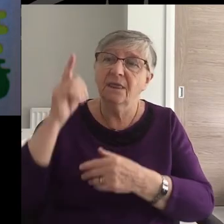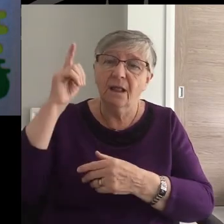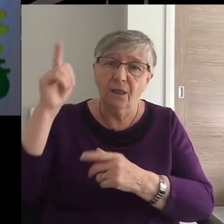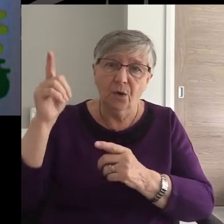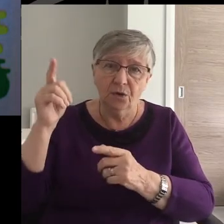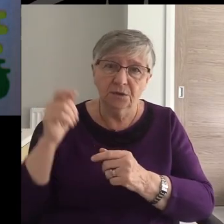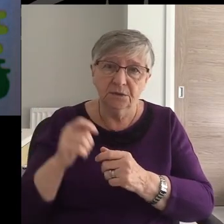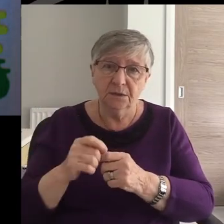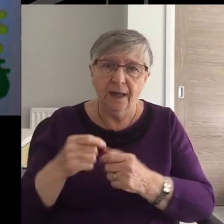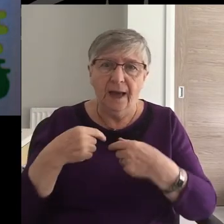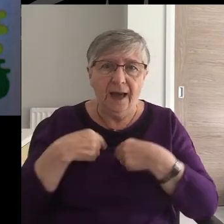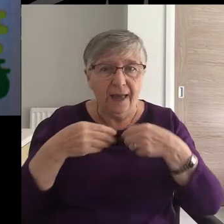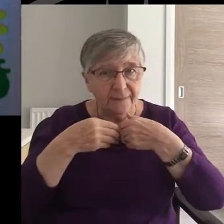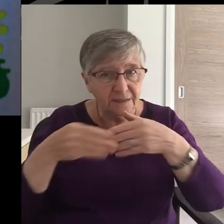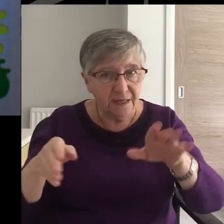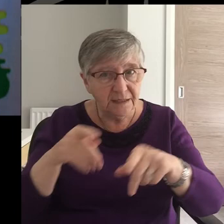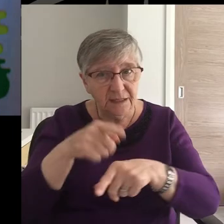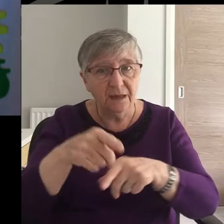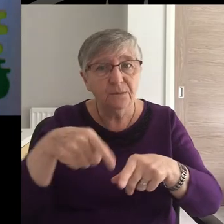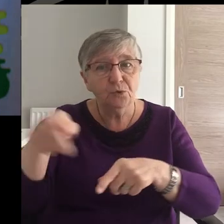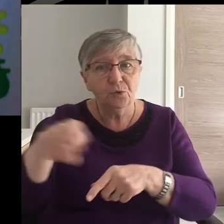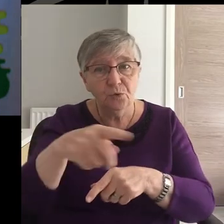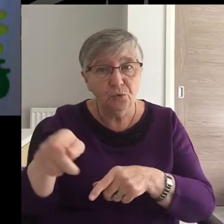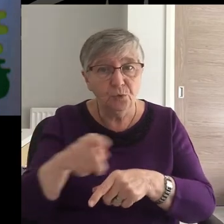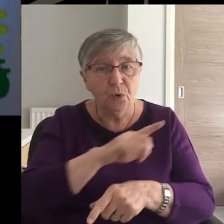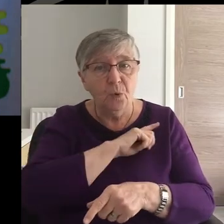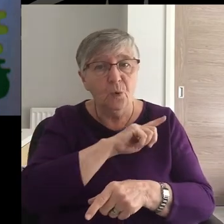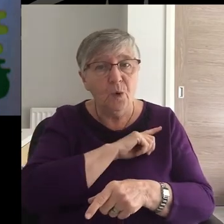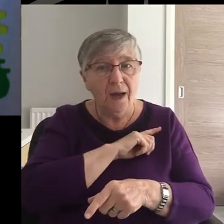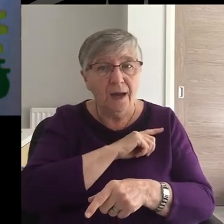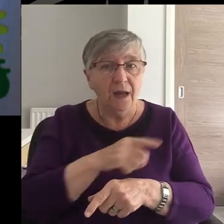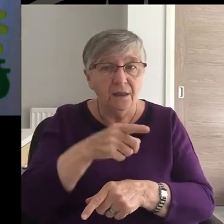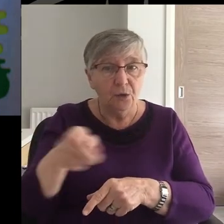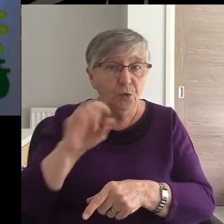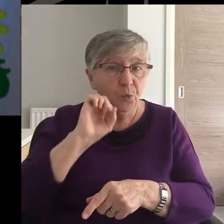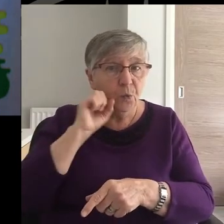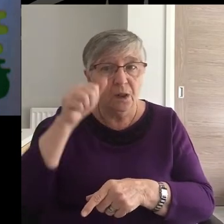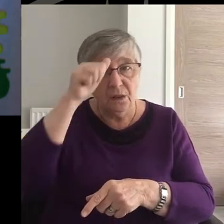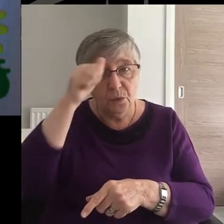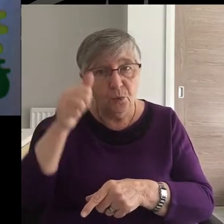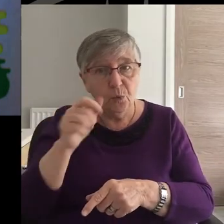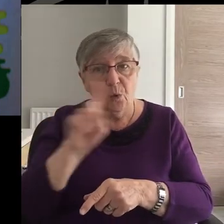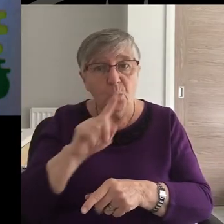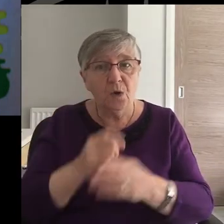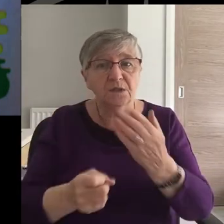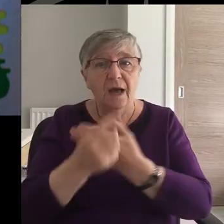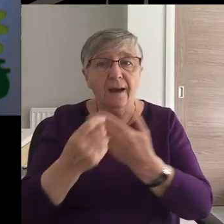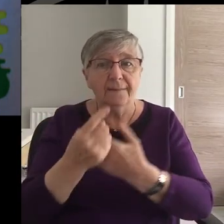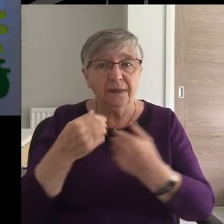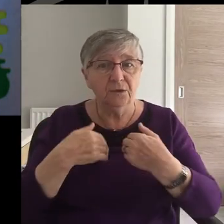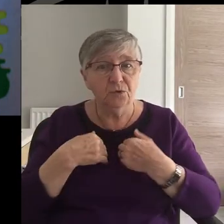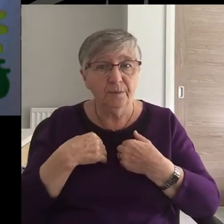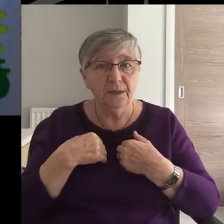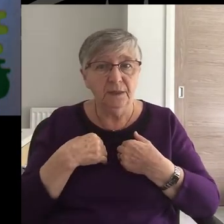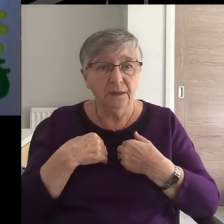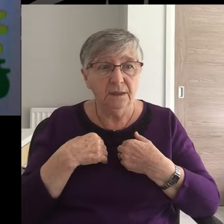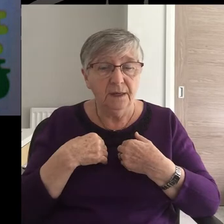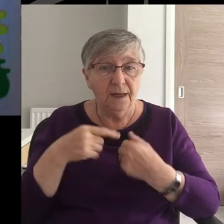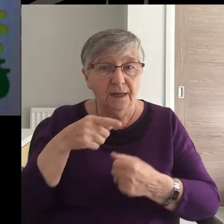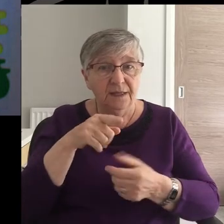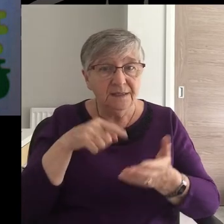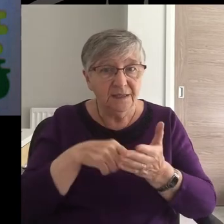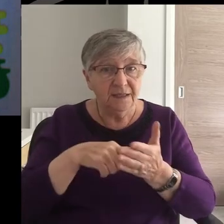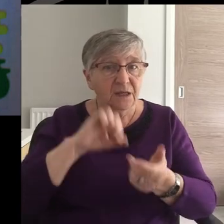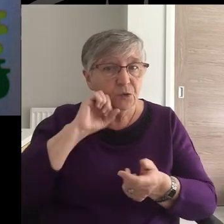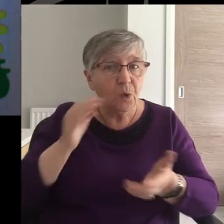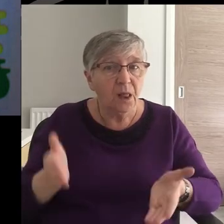I am sending him to you for the express purpose that you may know about our circumstances and that he